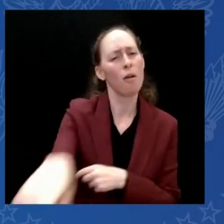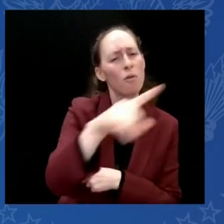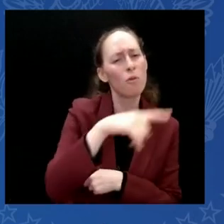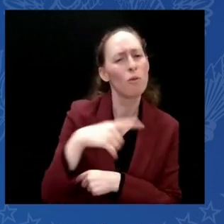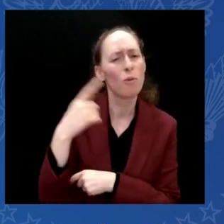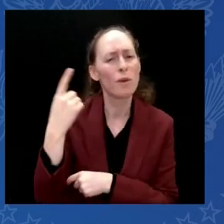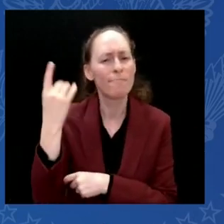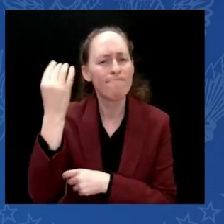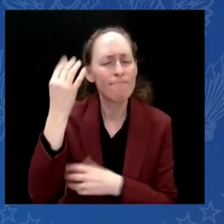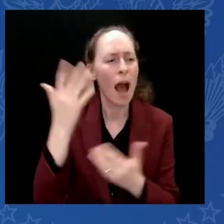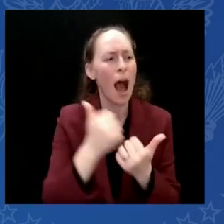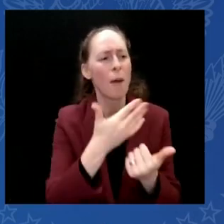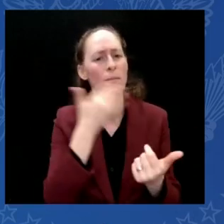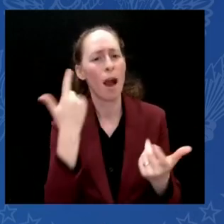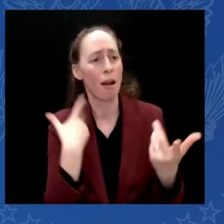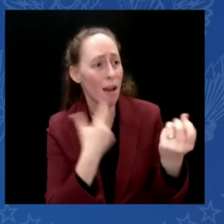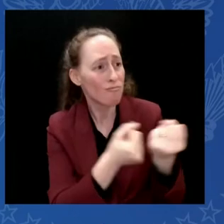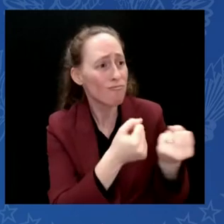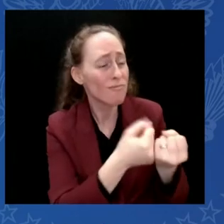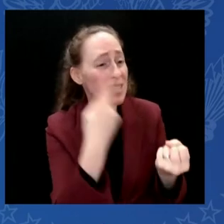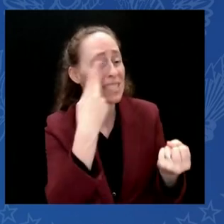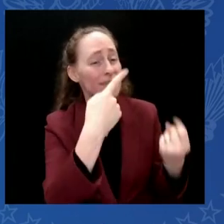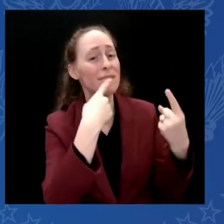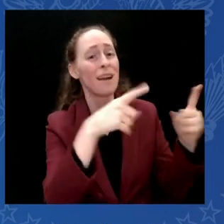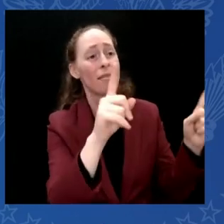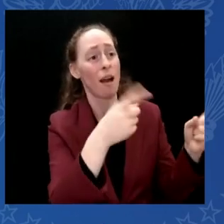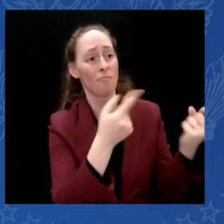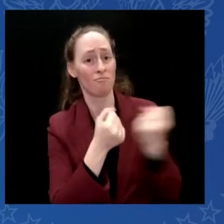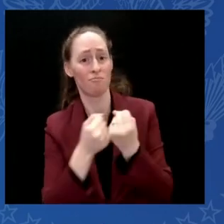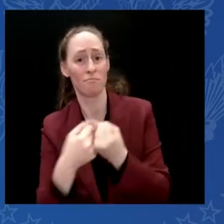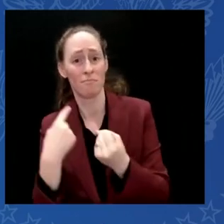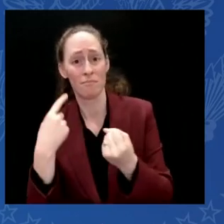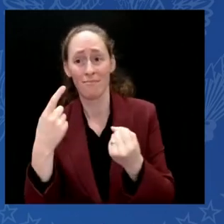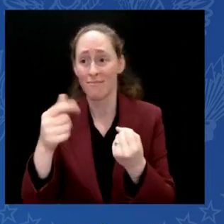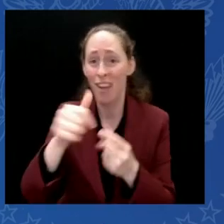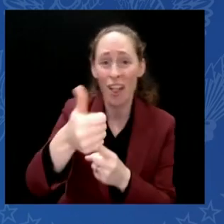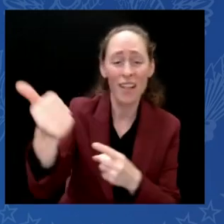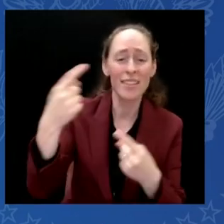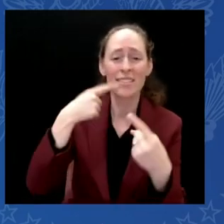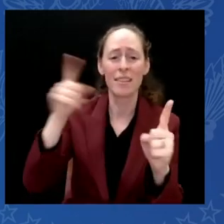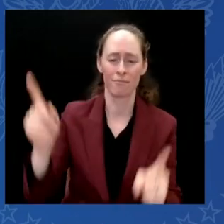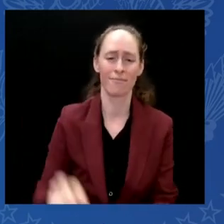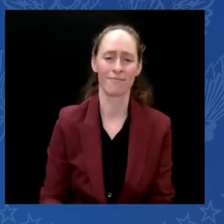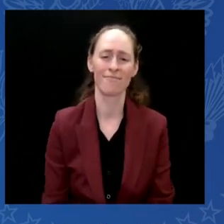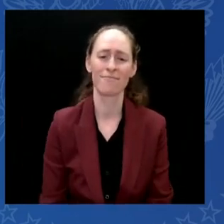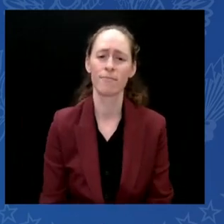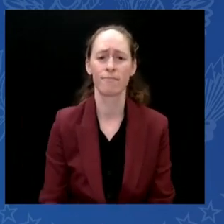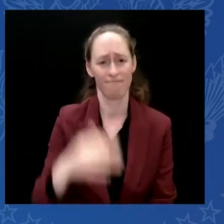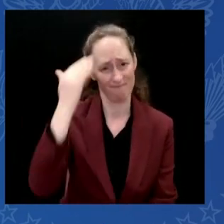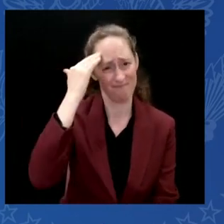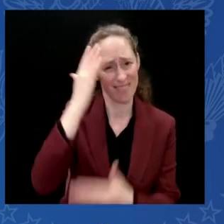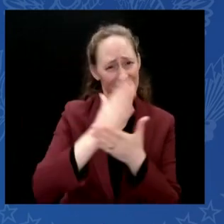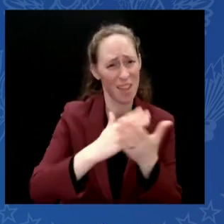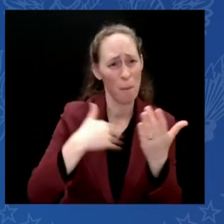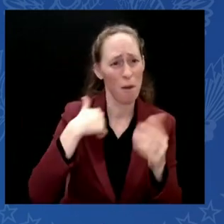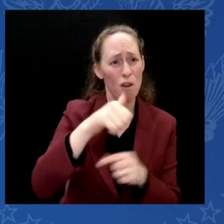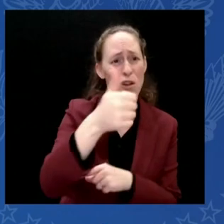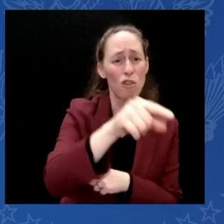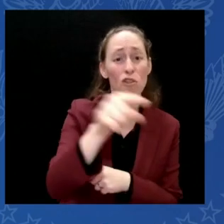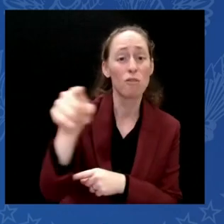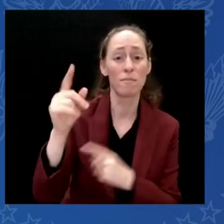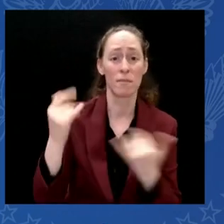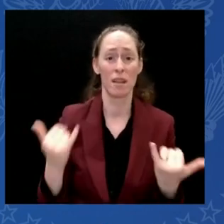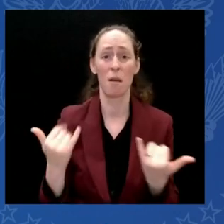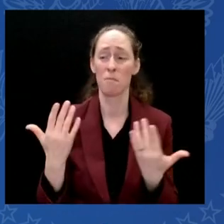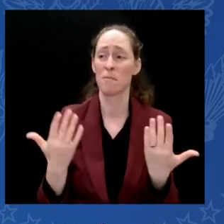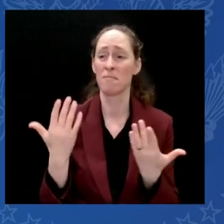It can be a time of great pain and terrible loneliness. I know, like many of you know, it was 50 years ago this week that I